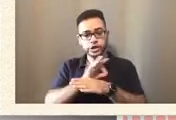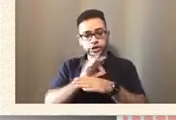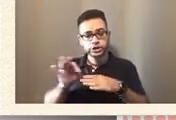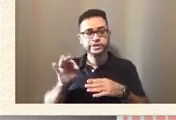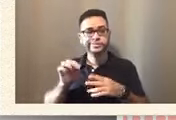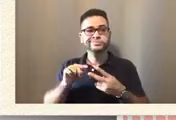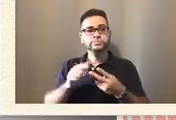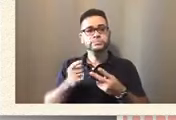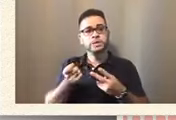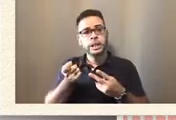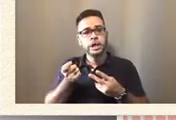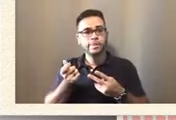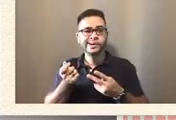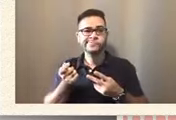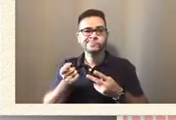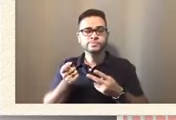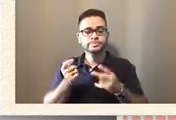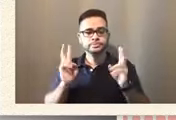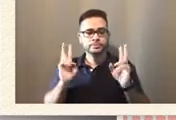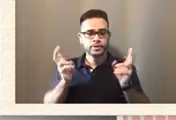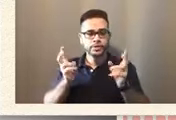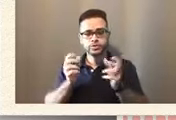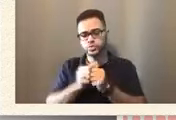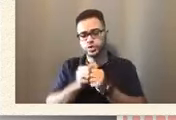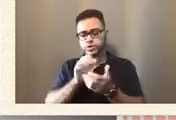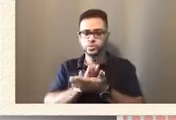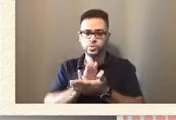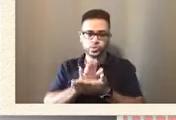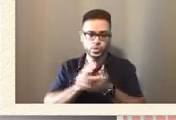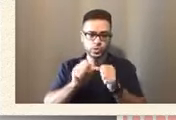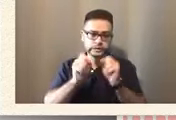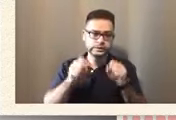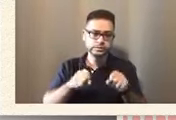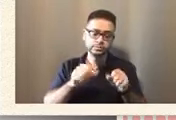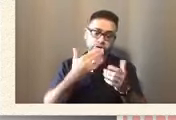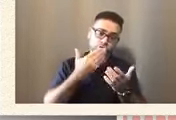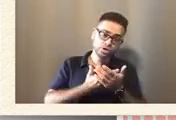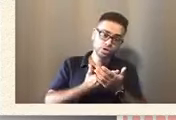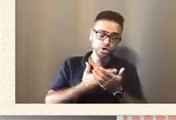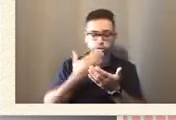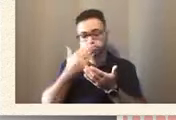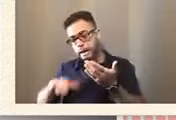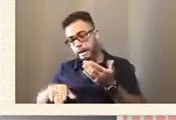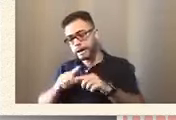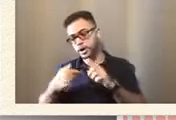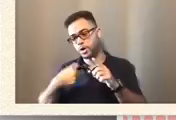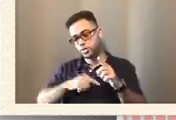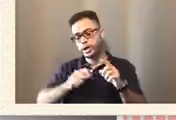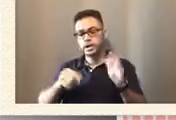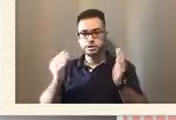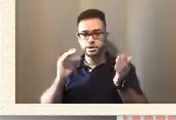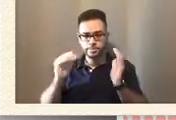issues with the school system. Good and bad, but we could compare because we went to different schools.